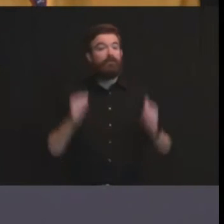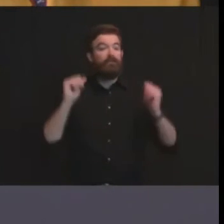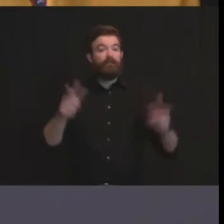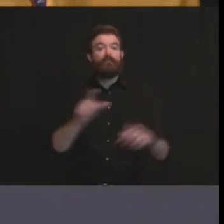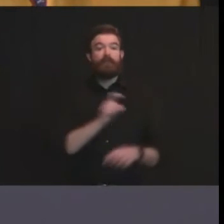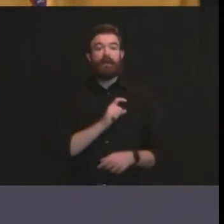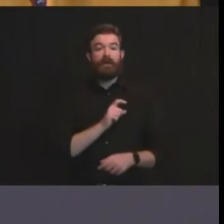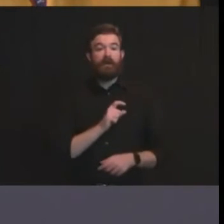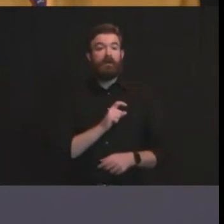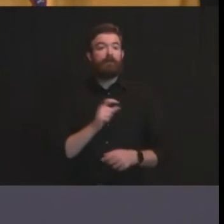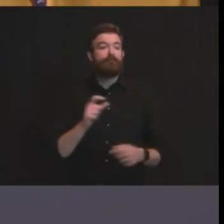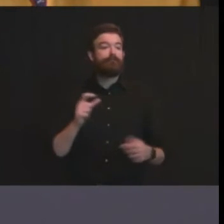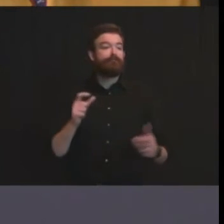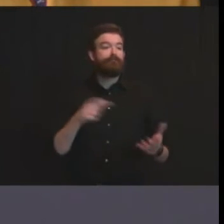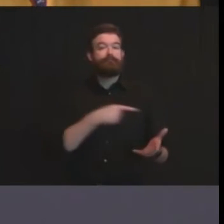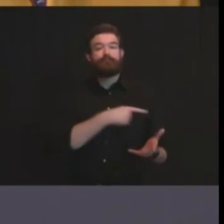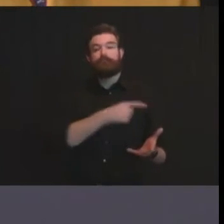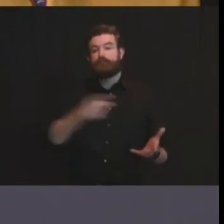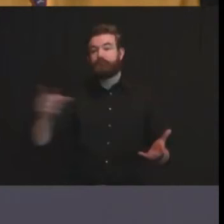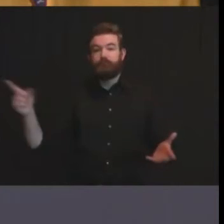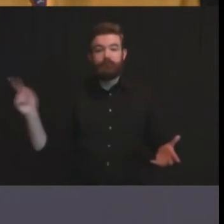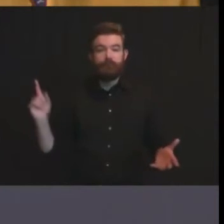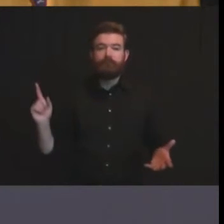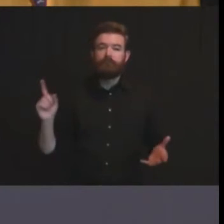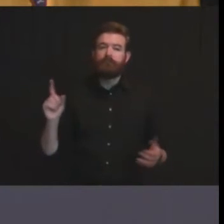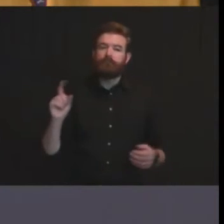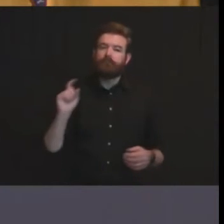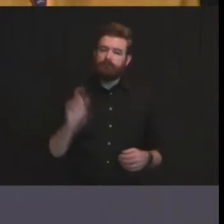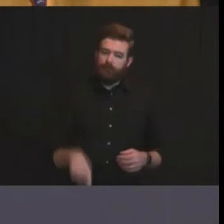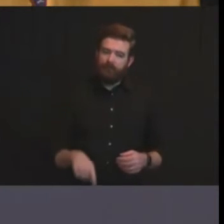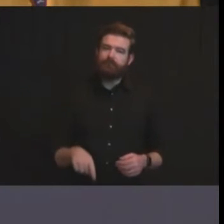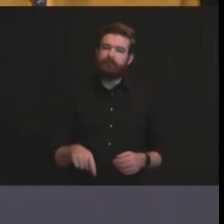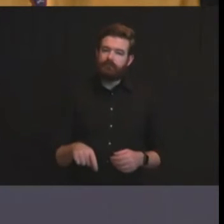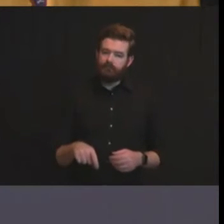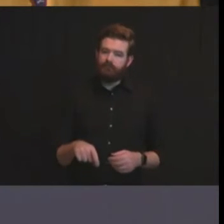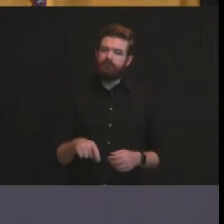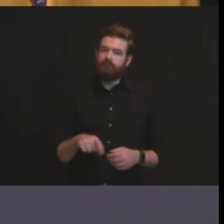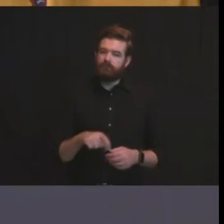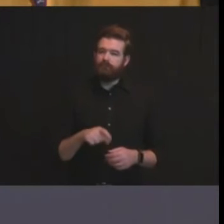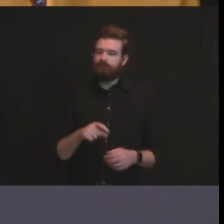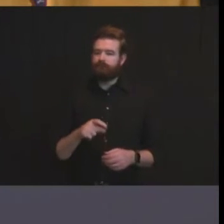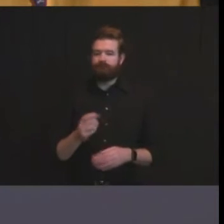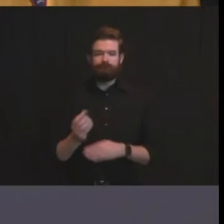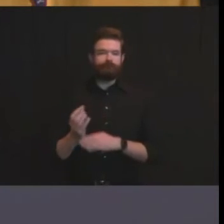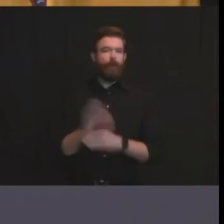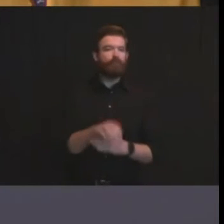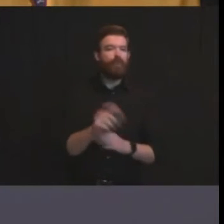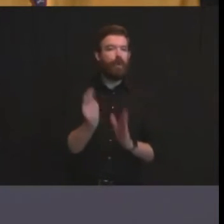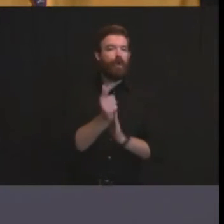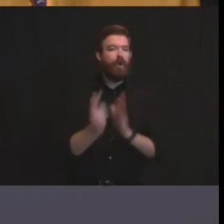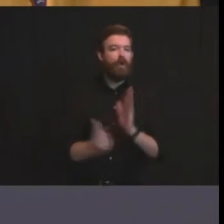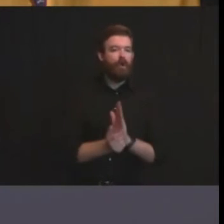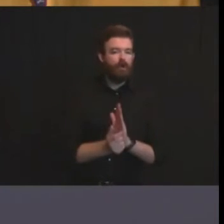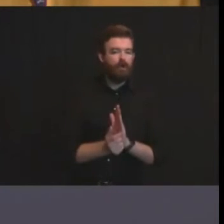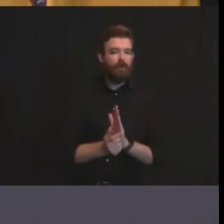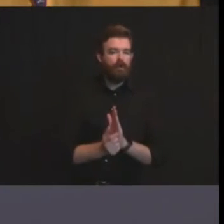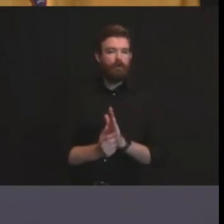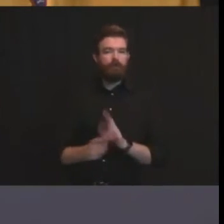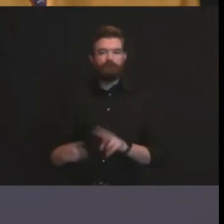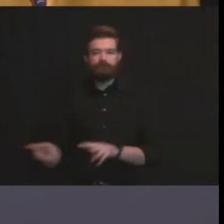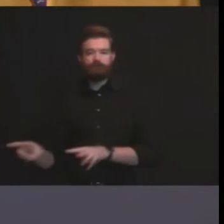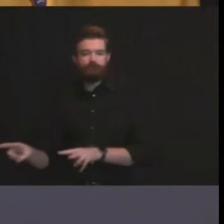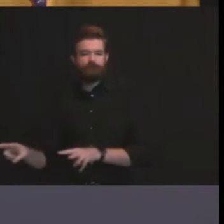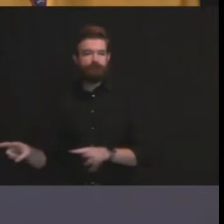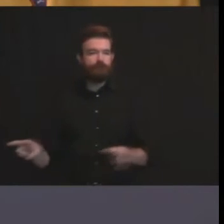to enforce the laws and enforce the executive orders that are in place particularly uh if the objective is uh the